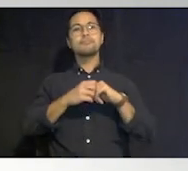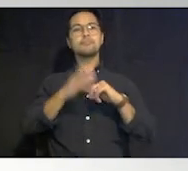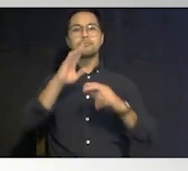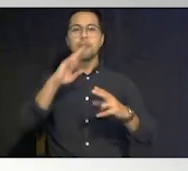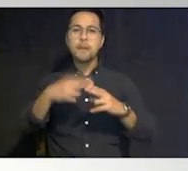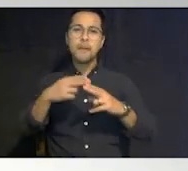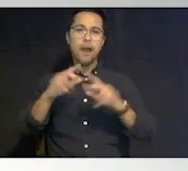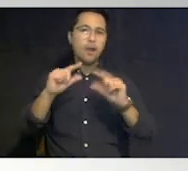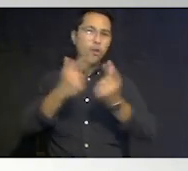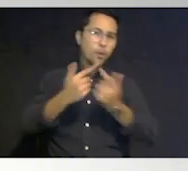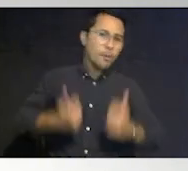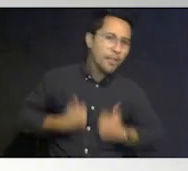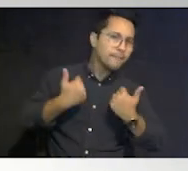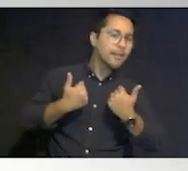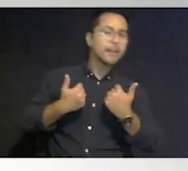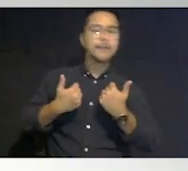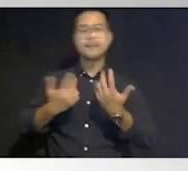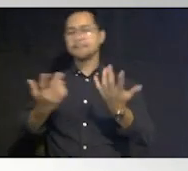living